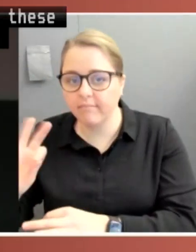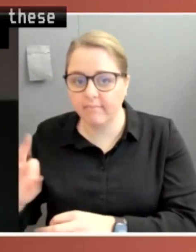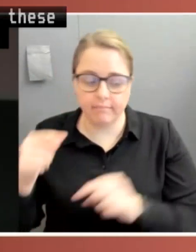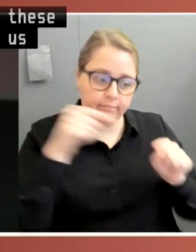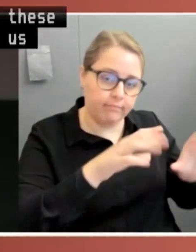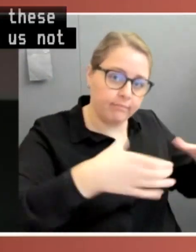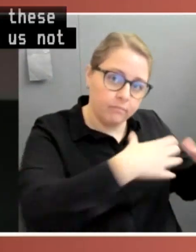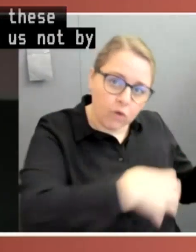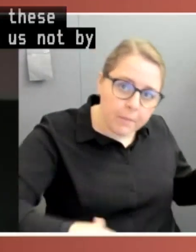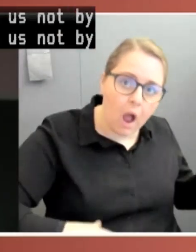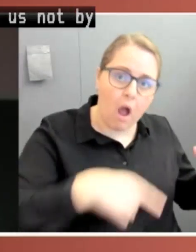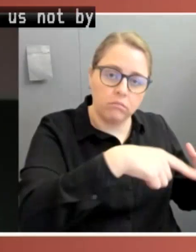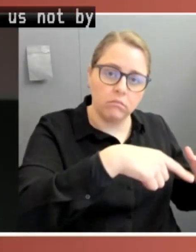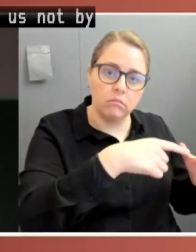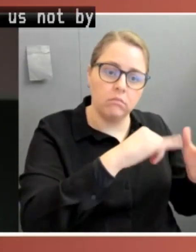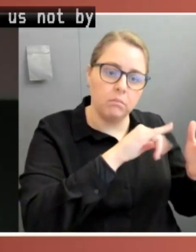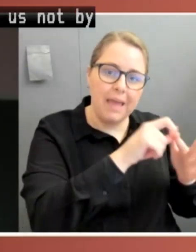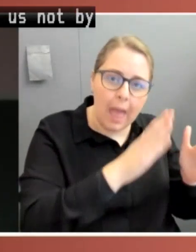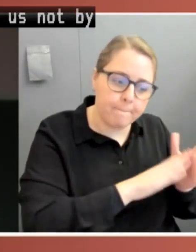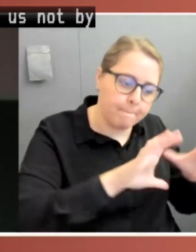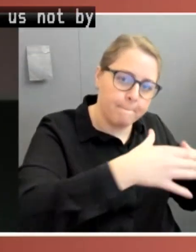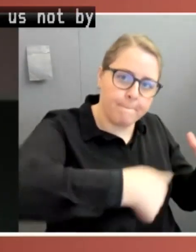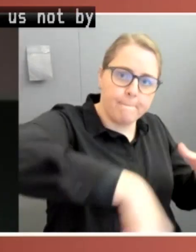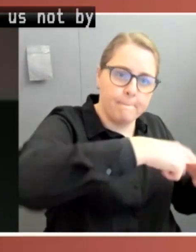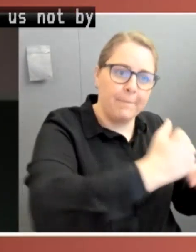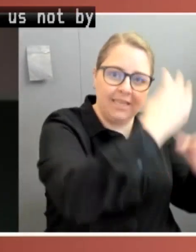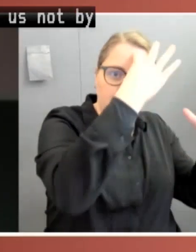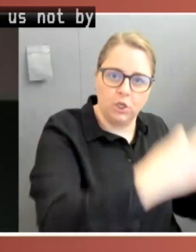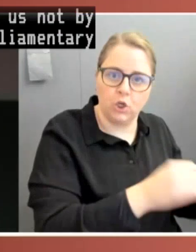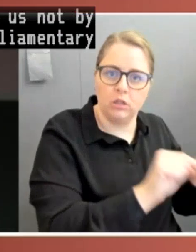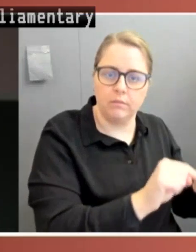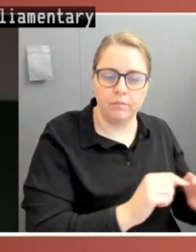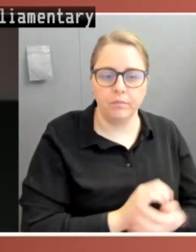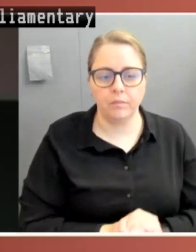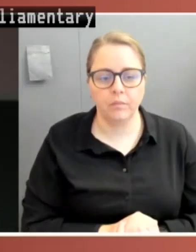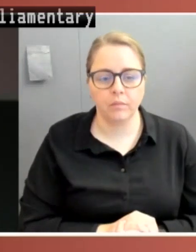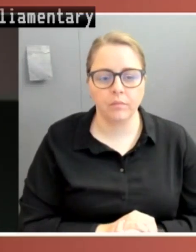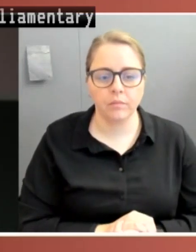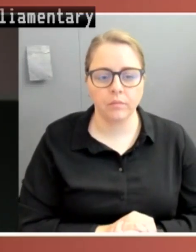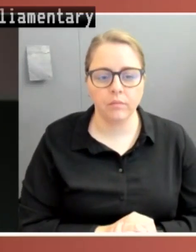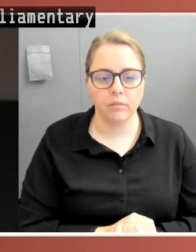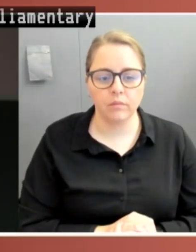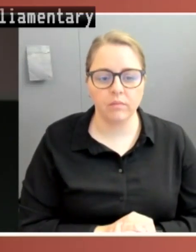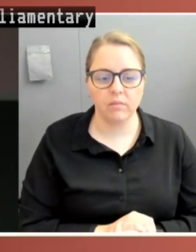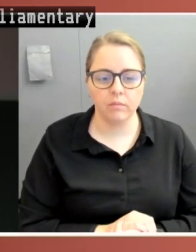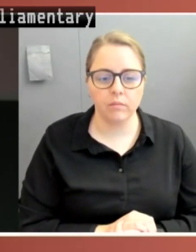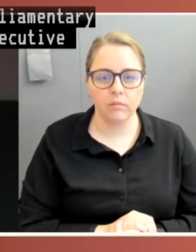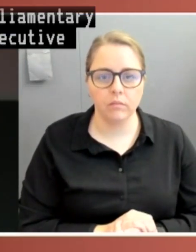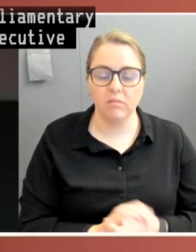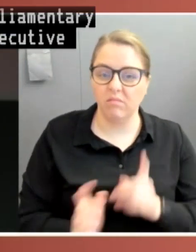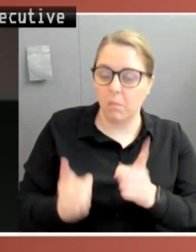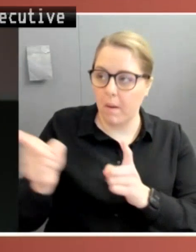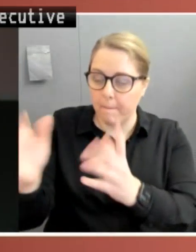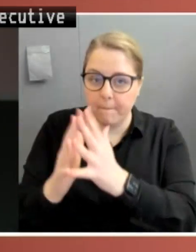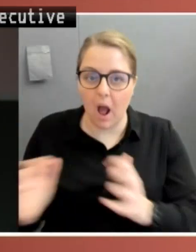legislation, itself making these decisions, very often without scope for parliamentary involvement or override.